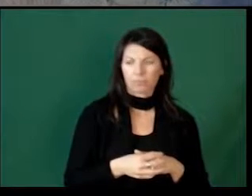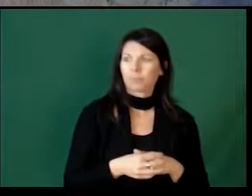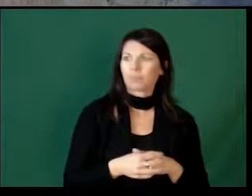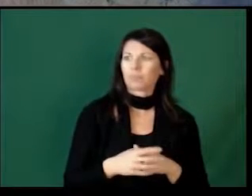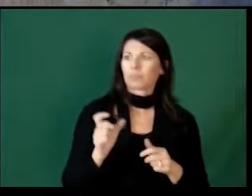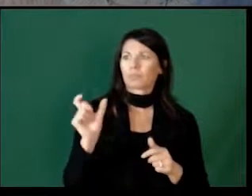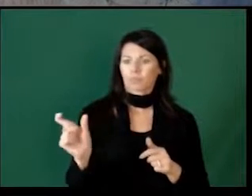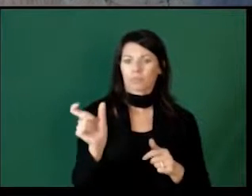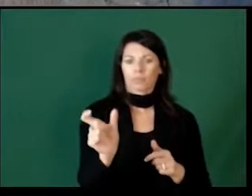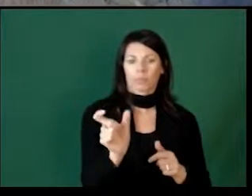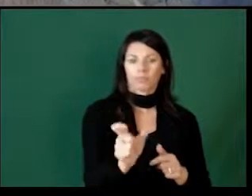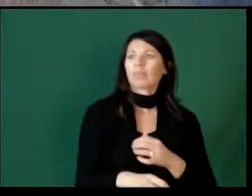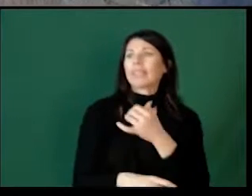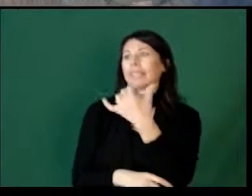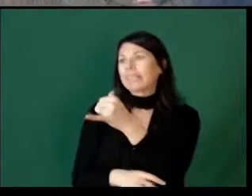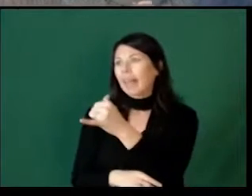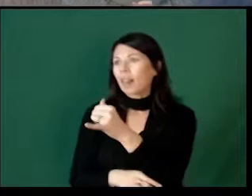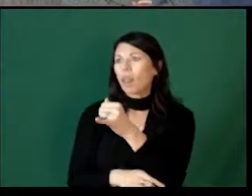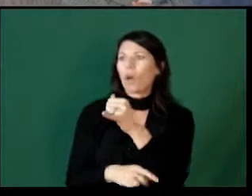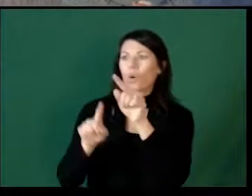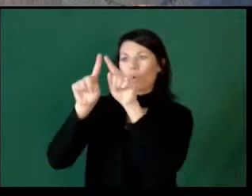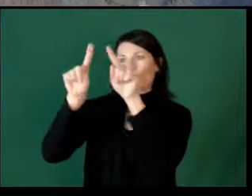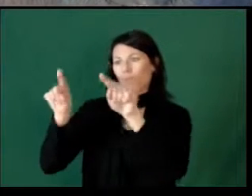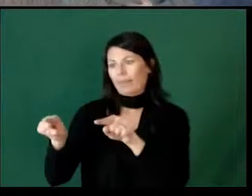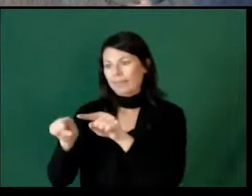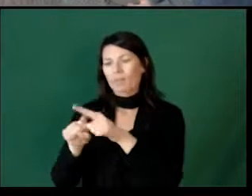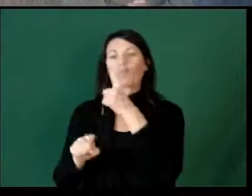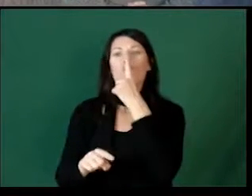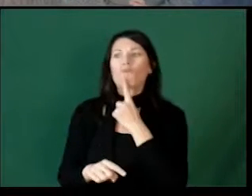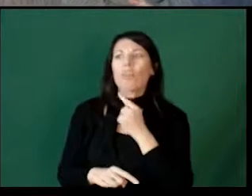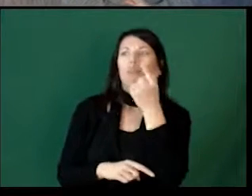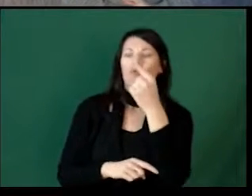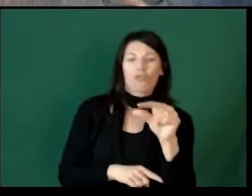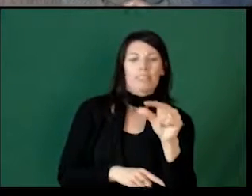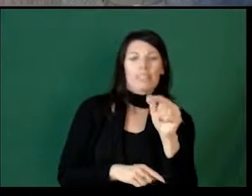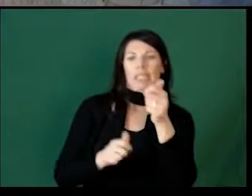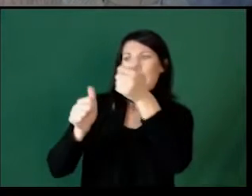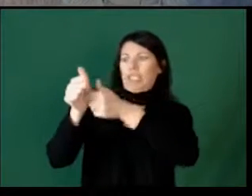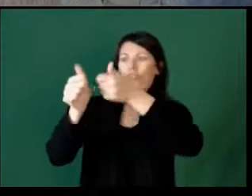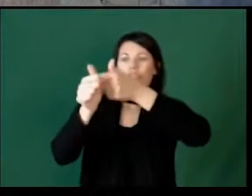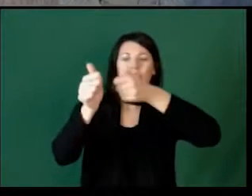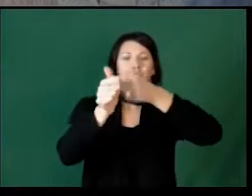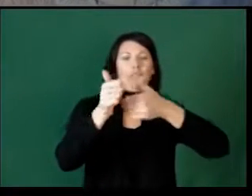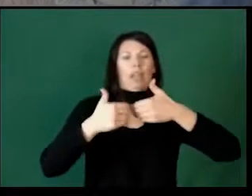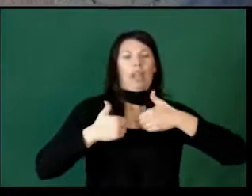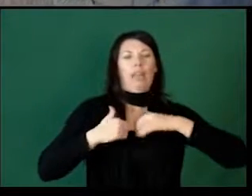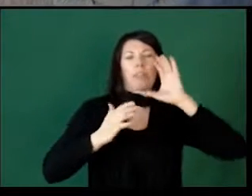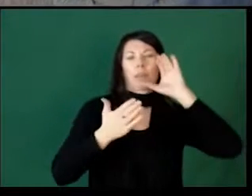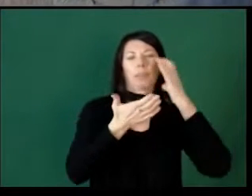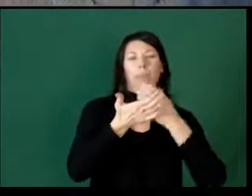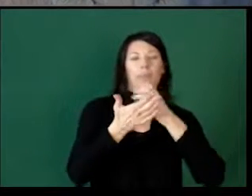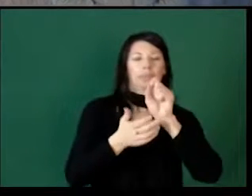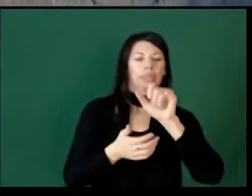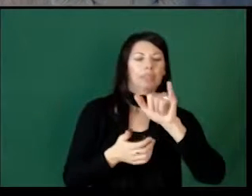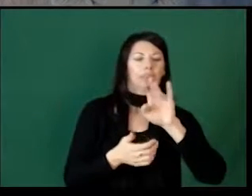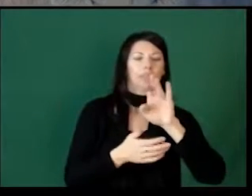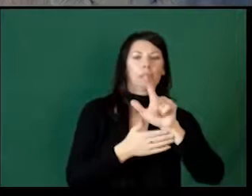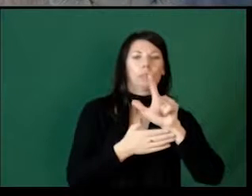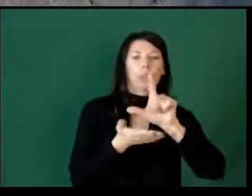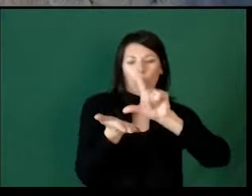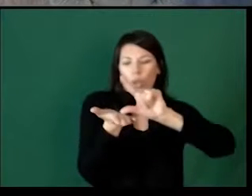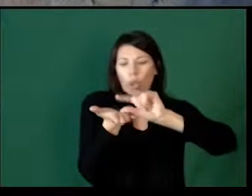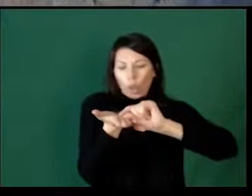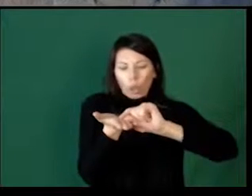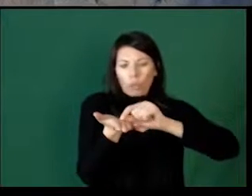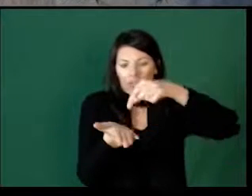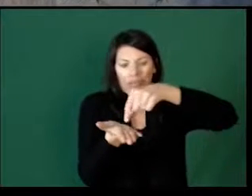Each one of those, there's a yellow rectangle and a red one, a green one. Each one of those has a symbol glued on it